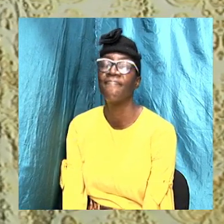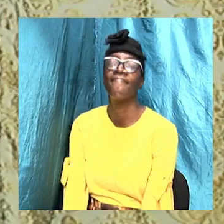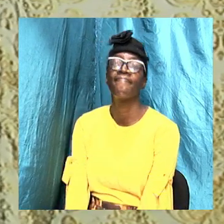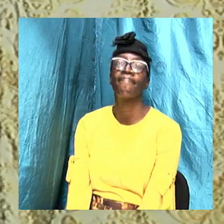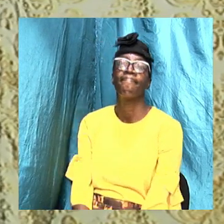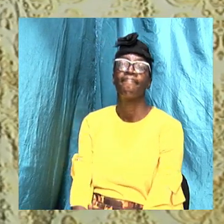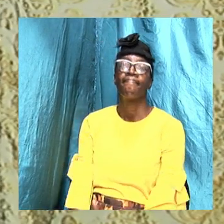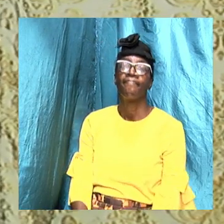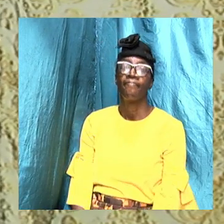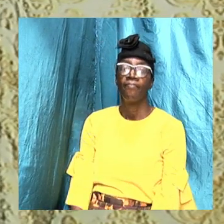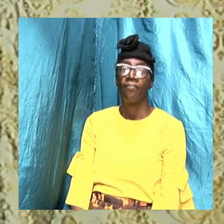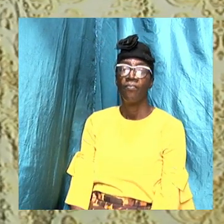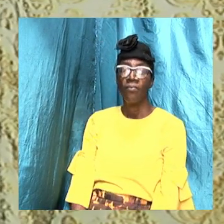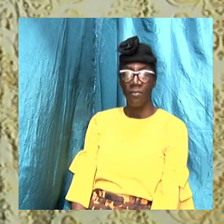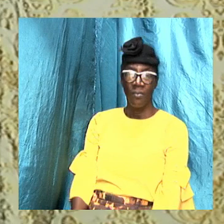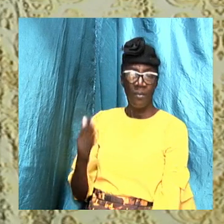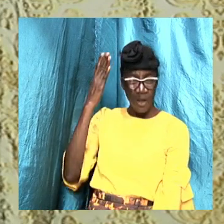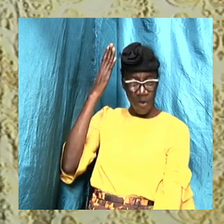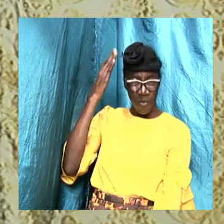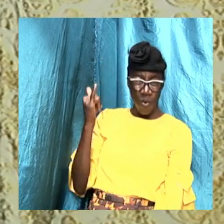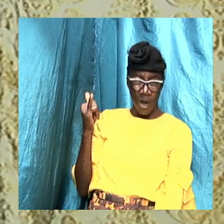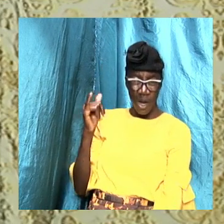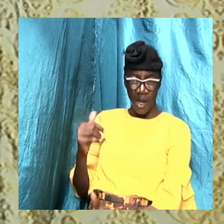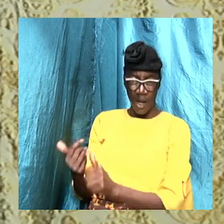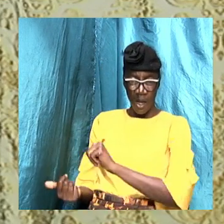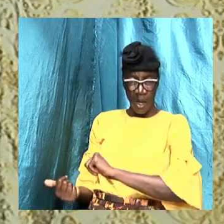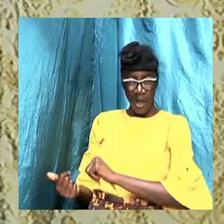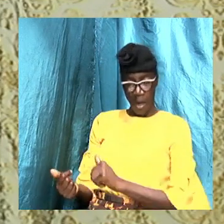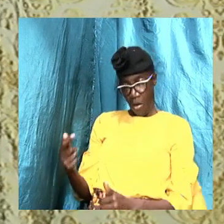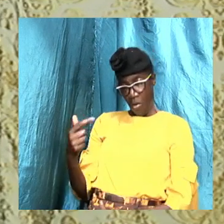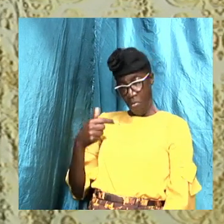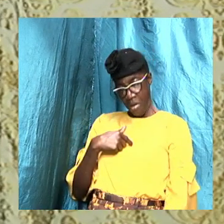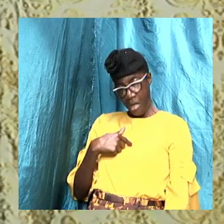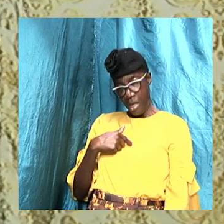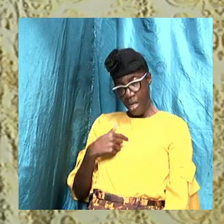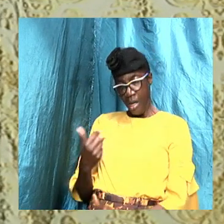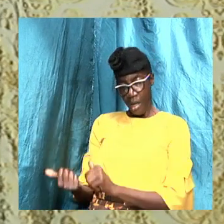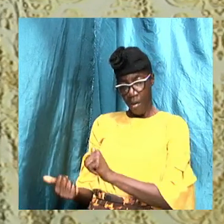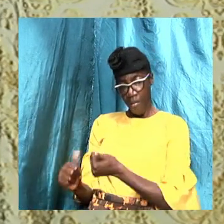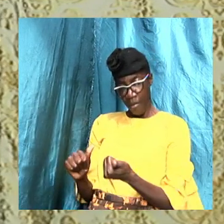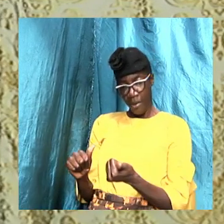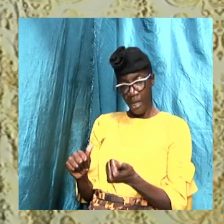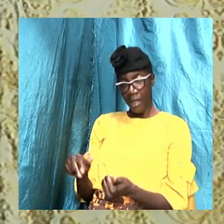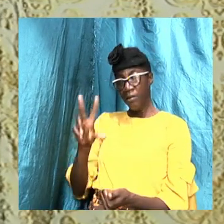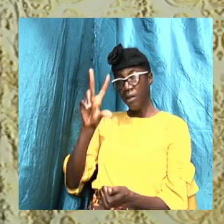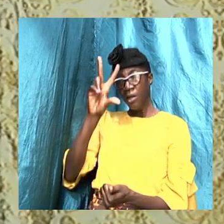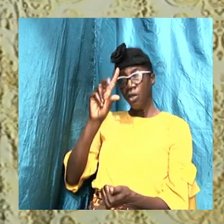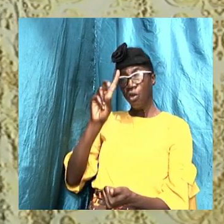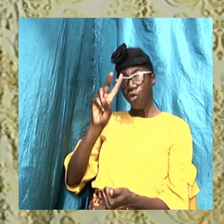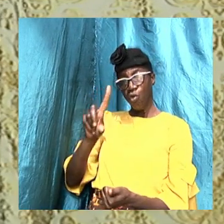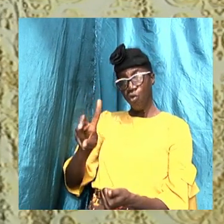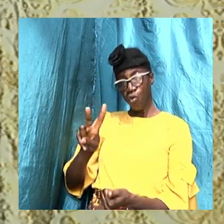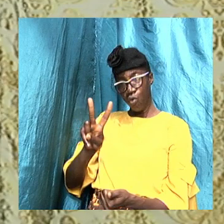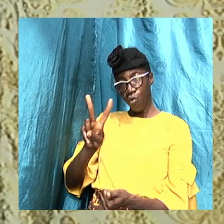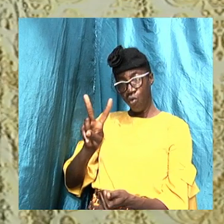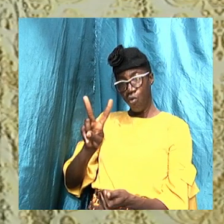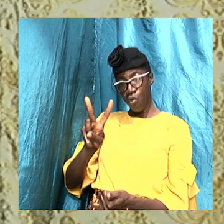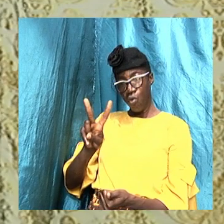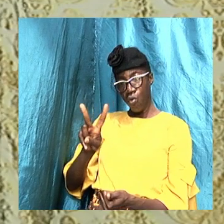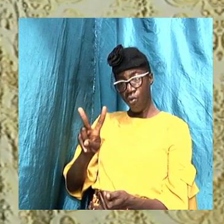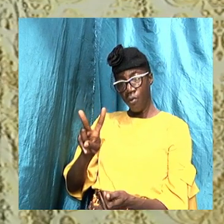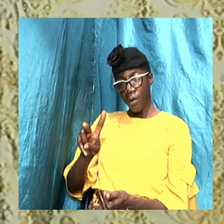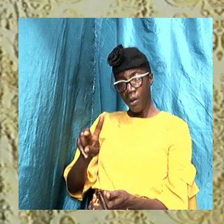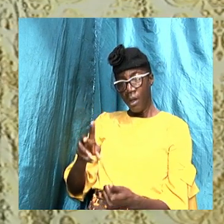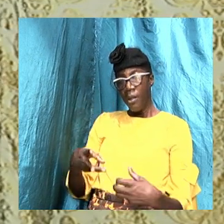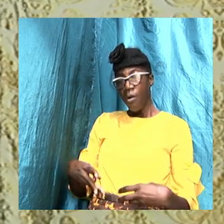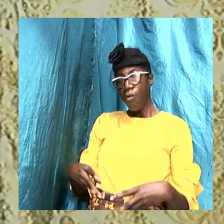One, why is baptism important? Or why should I be baptized? Two, the mode of baptism.